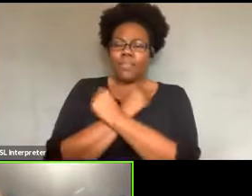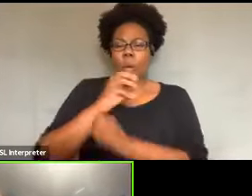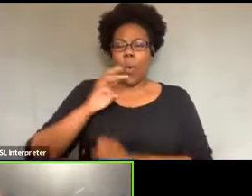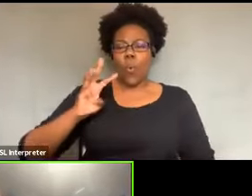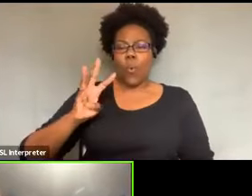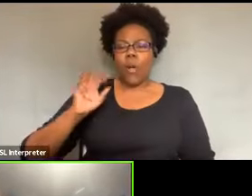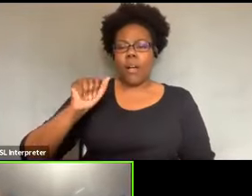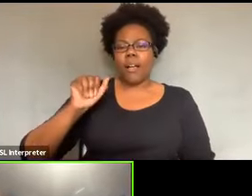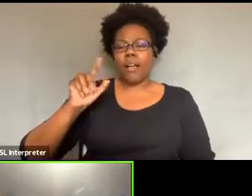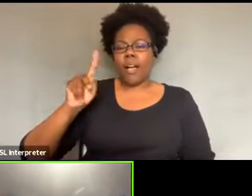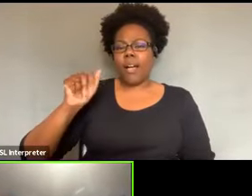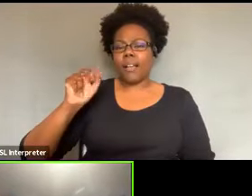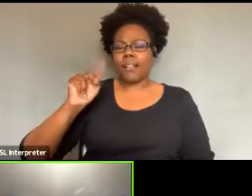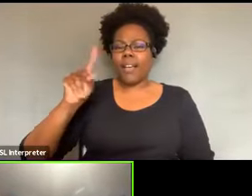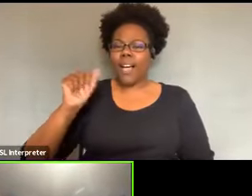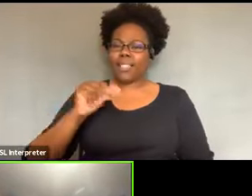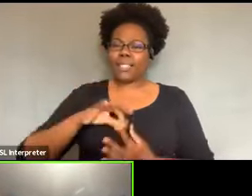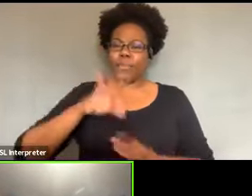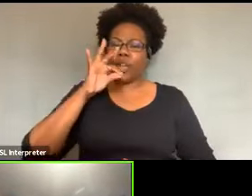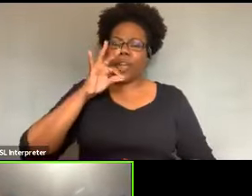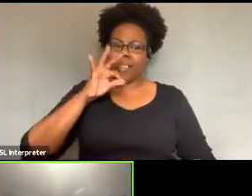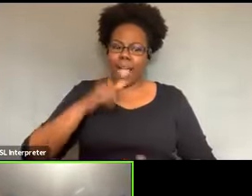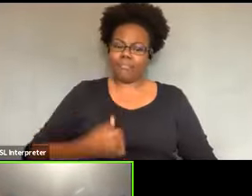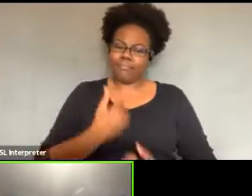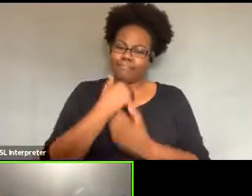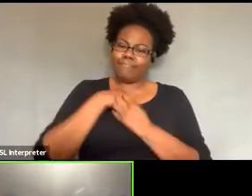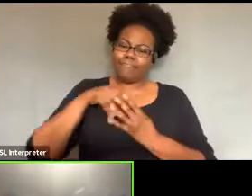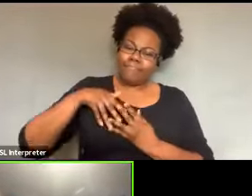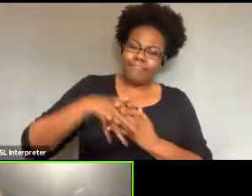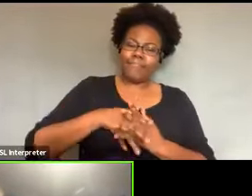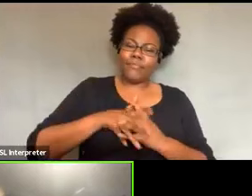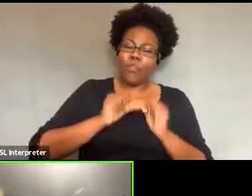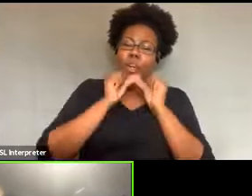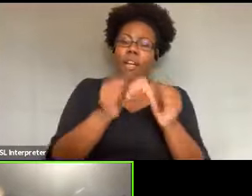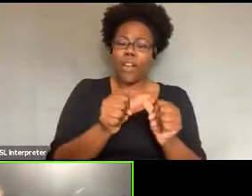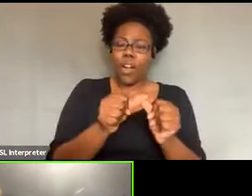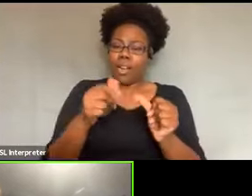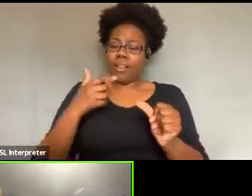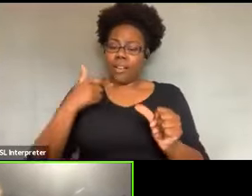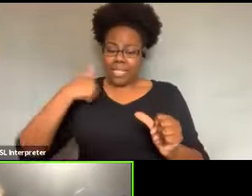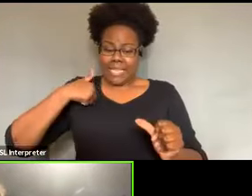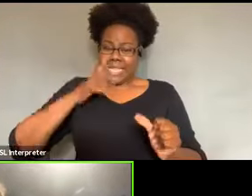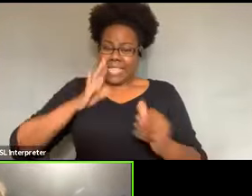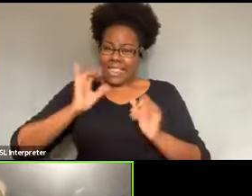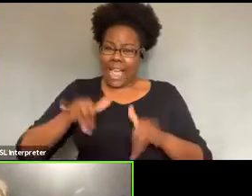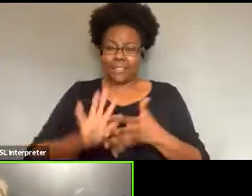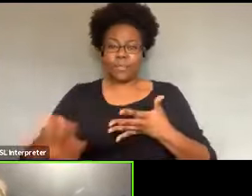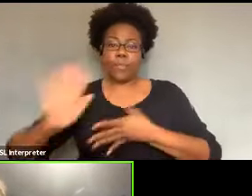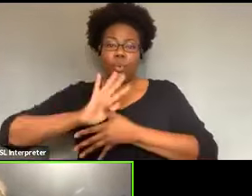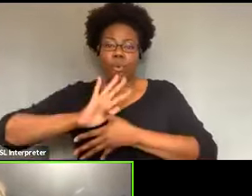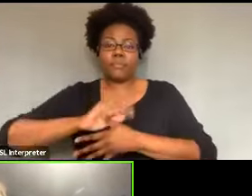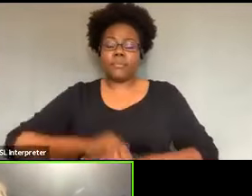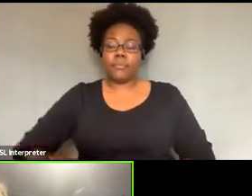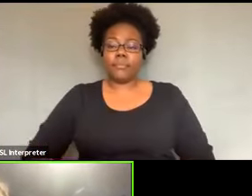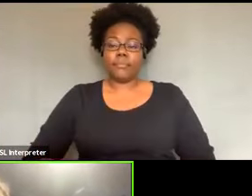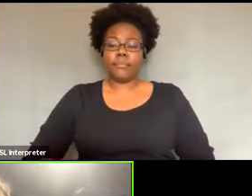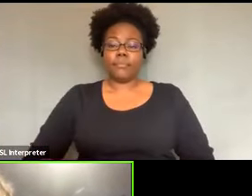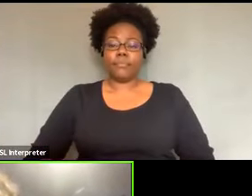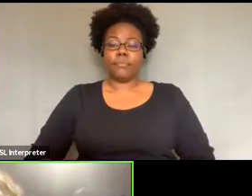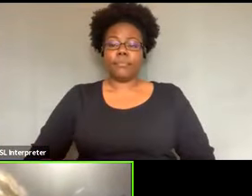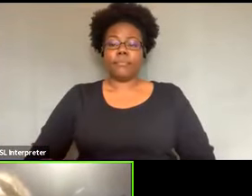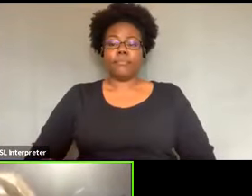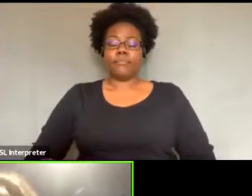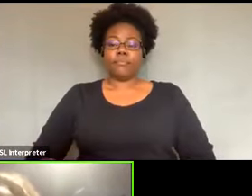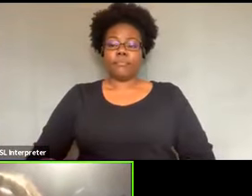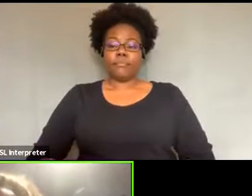and is real important to me. Um, and now to, to now with everything that's going on, this current climate, to be able to